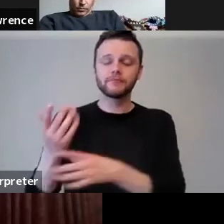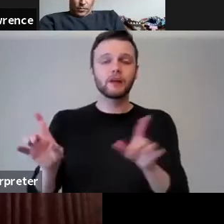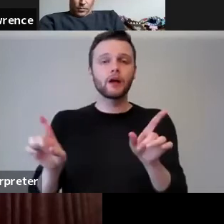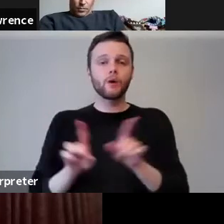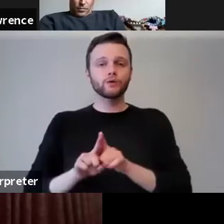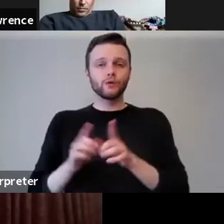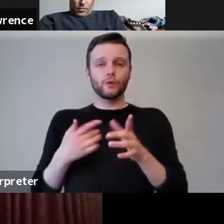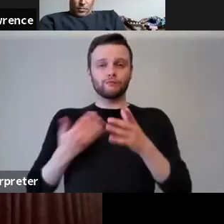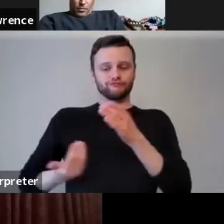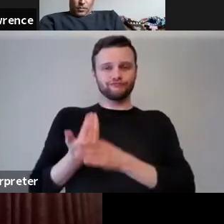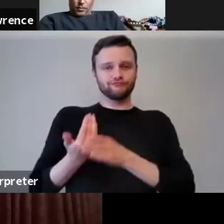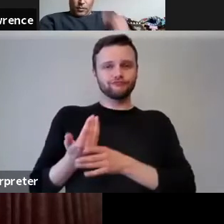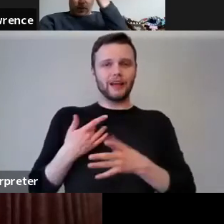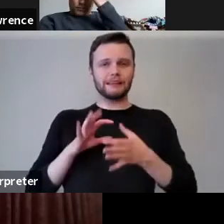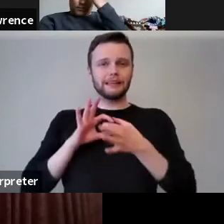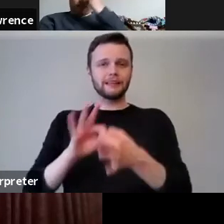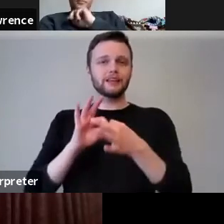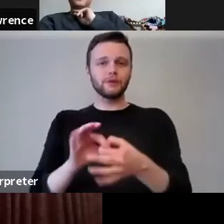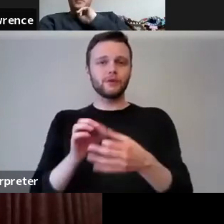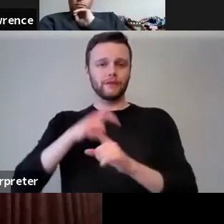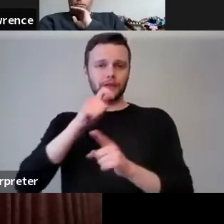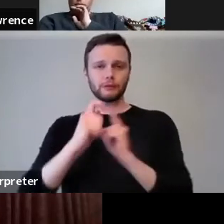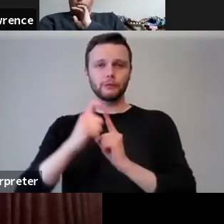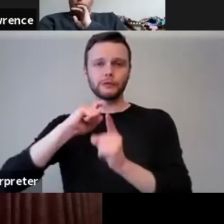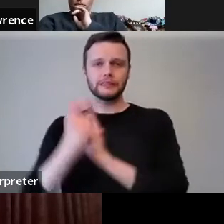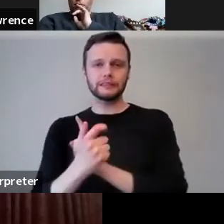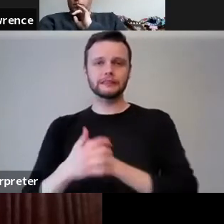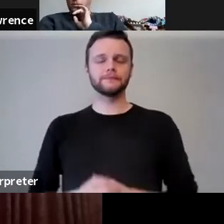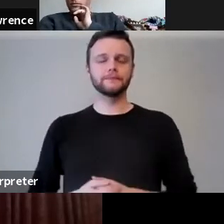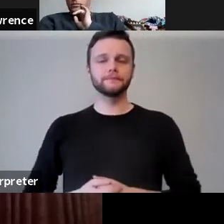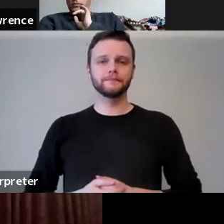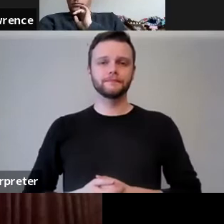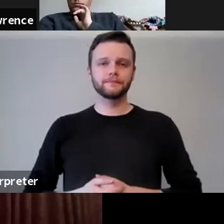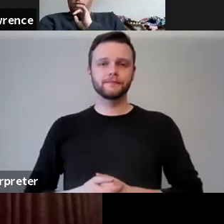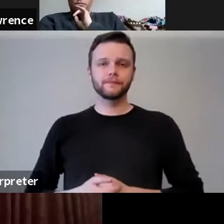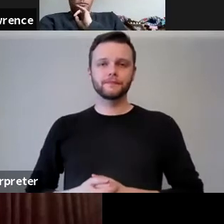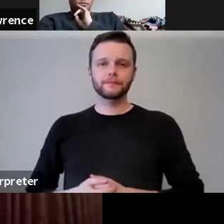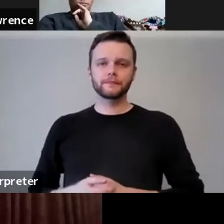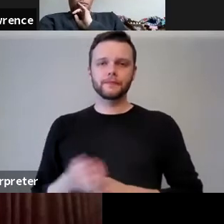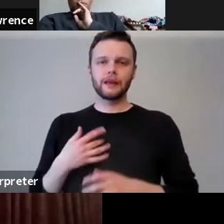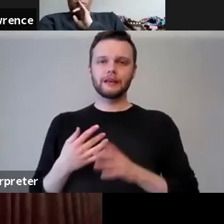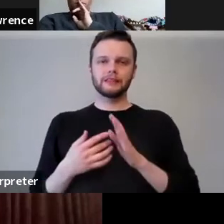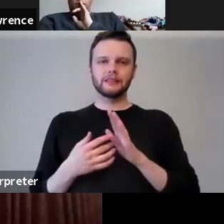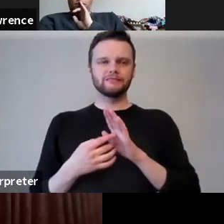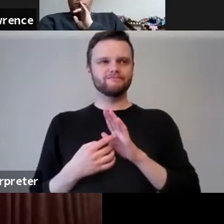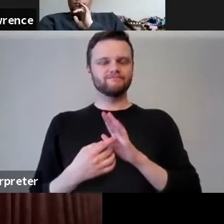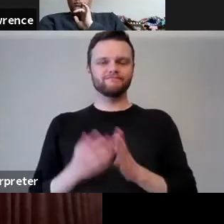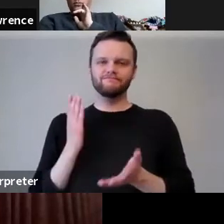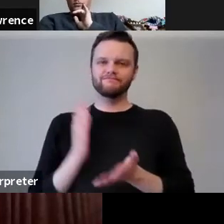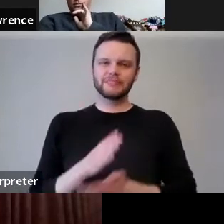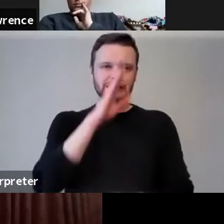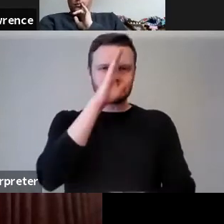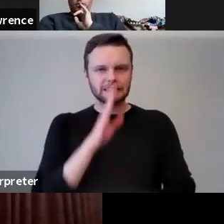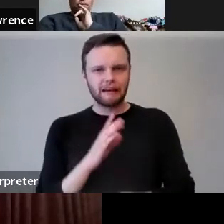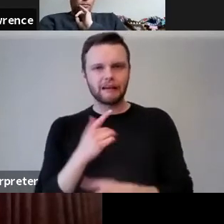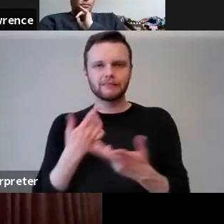regeneration and engagement of communities. It's deeply sad that we now are in a